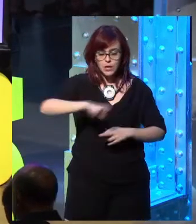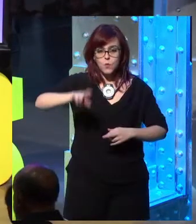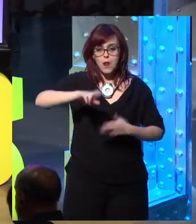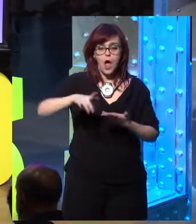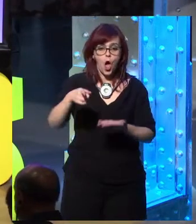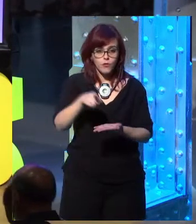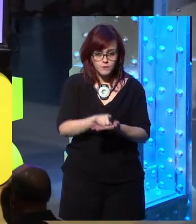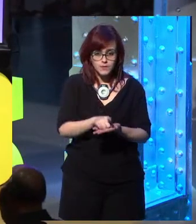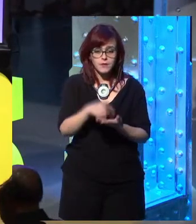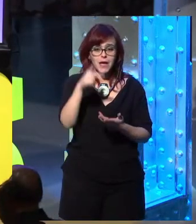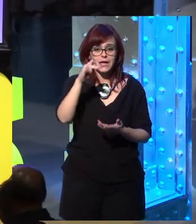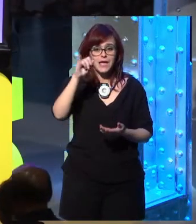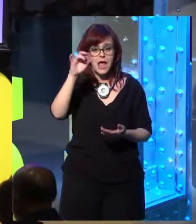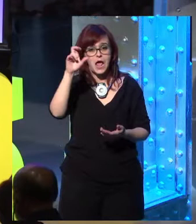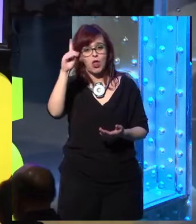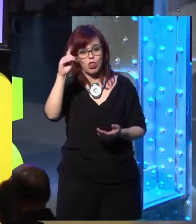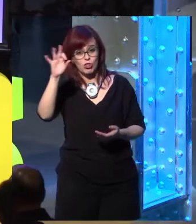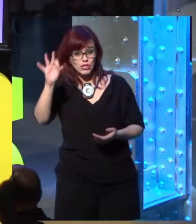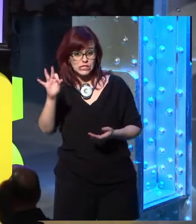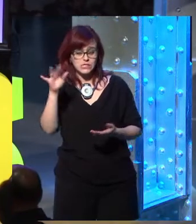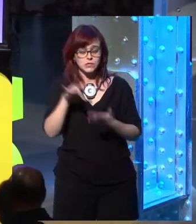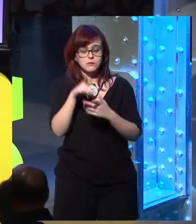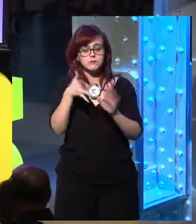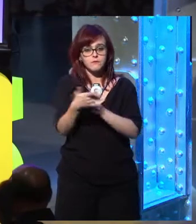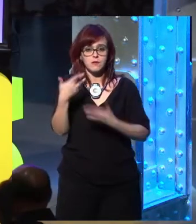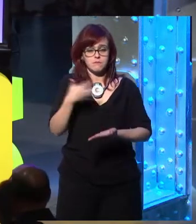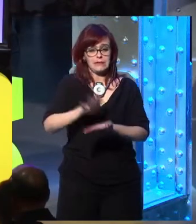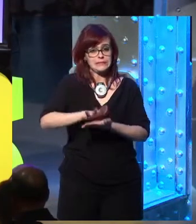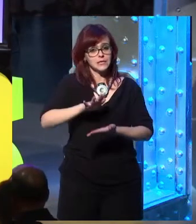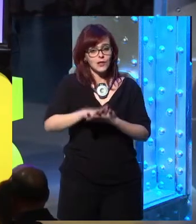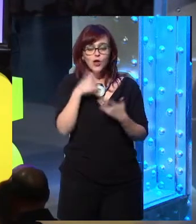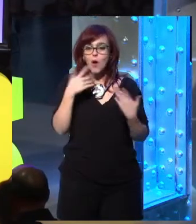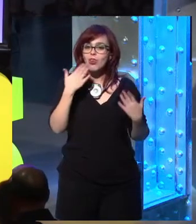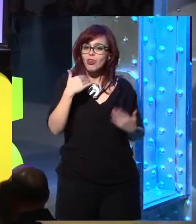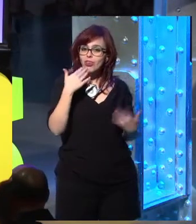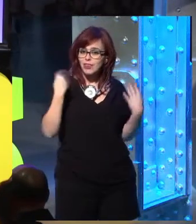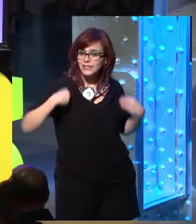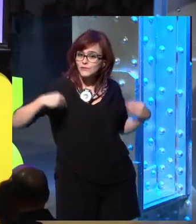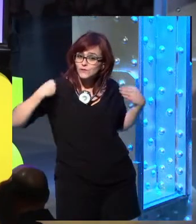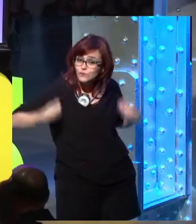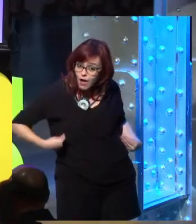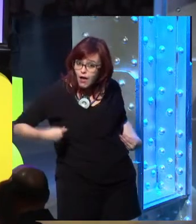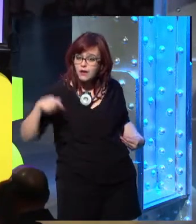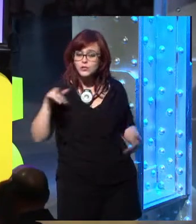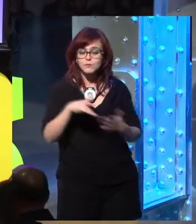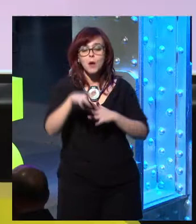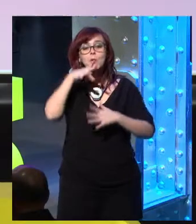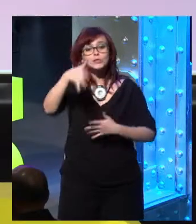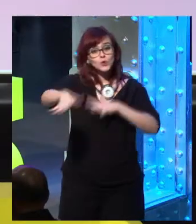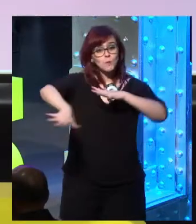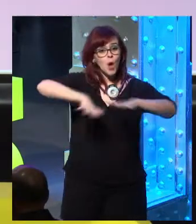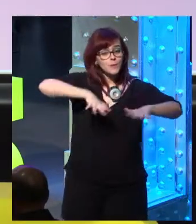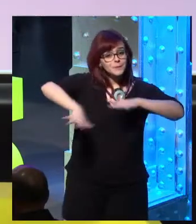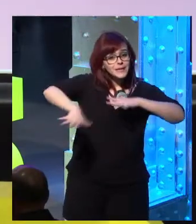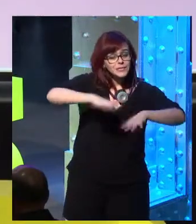kind of the idea behind the notion of the movement of time well spent. Turn your phone to airplane mode, turn your notifications off, choose when you're